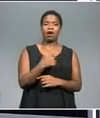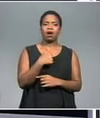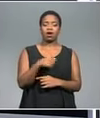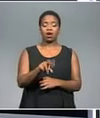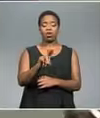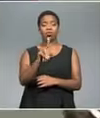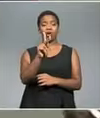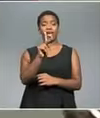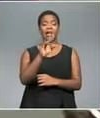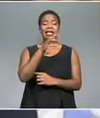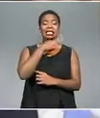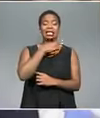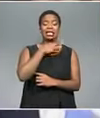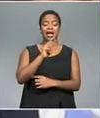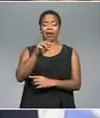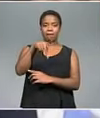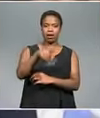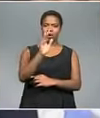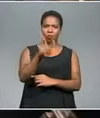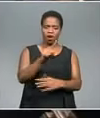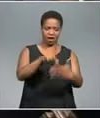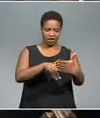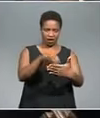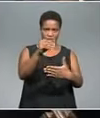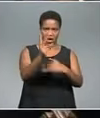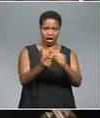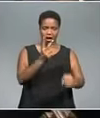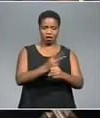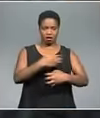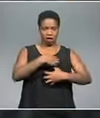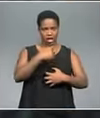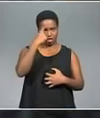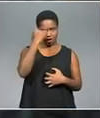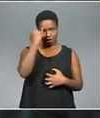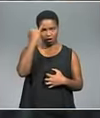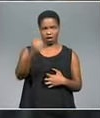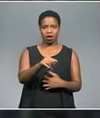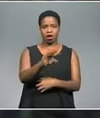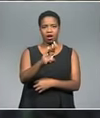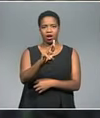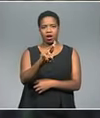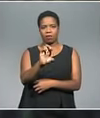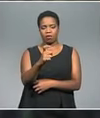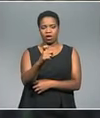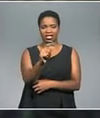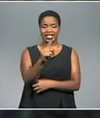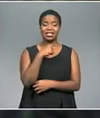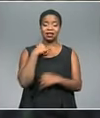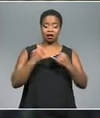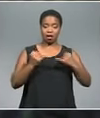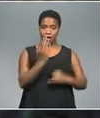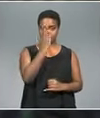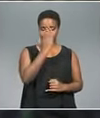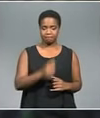an hour or so, UK MPs have a chance to vote on their own proposals for a Brexit deal as the March deadline inches